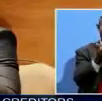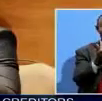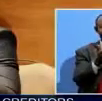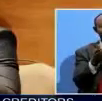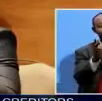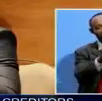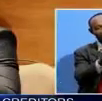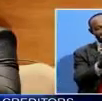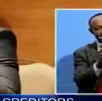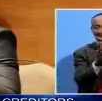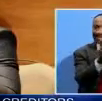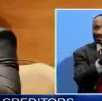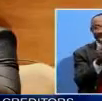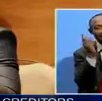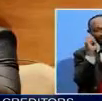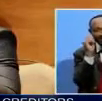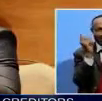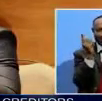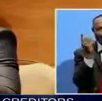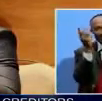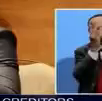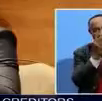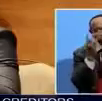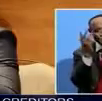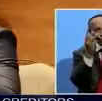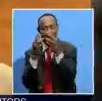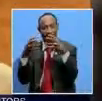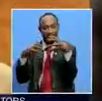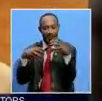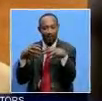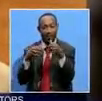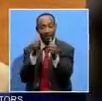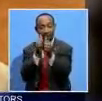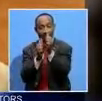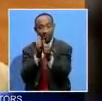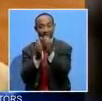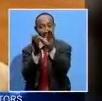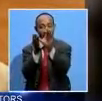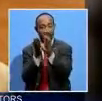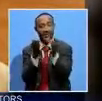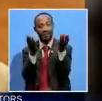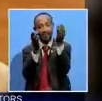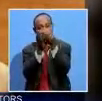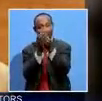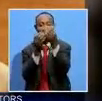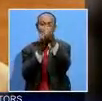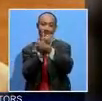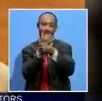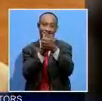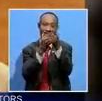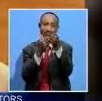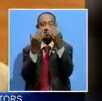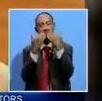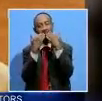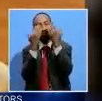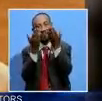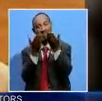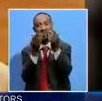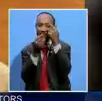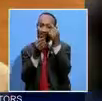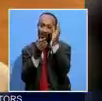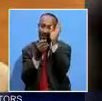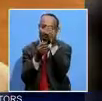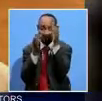carefully listened to the concerns on credits that the country is involved in. He expressed appreciation of their